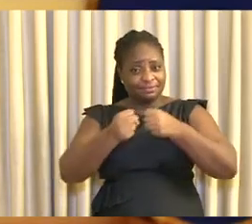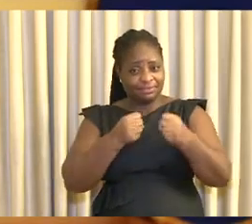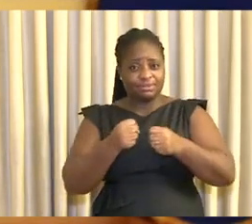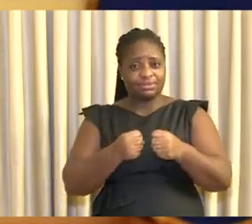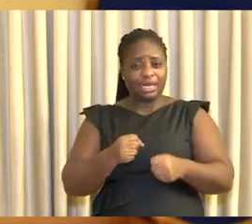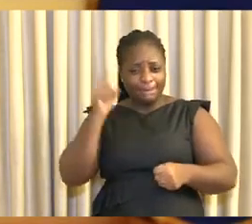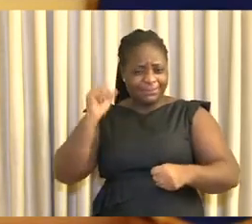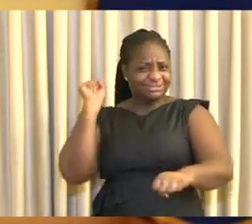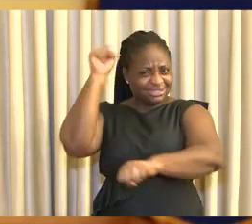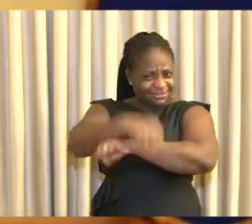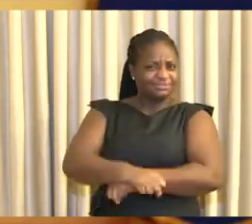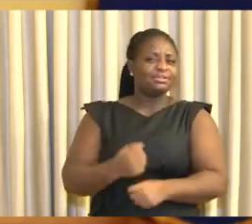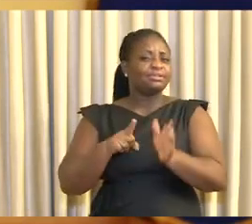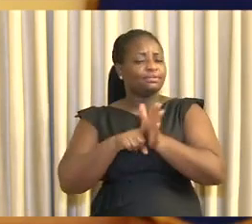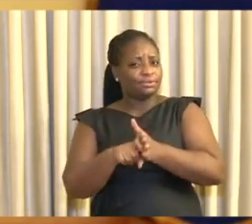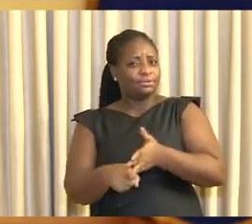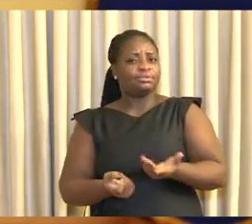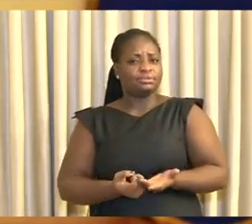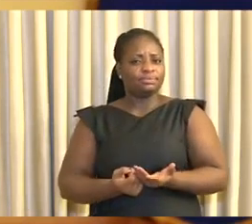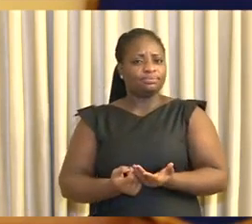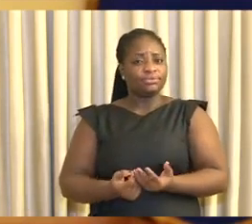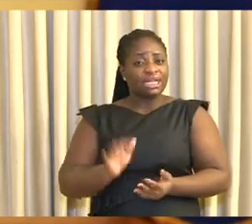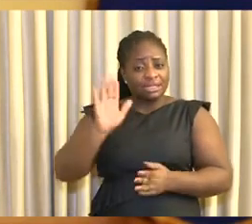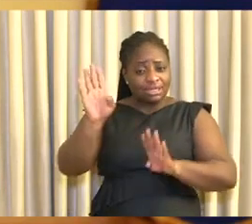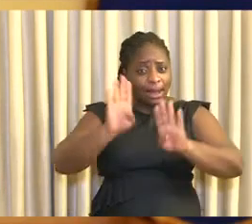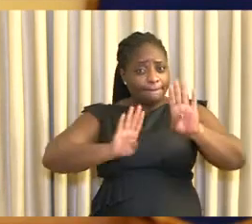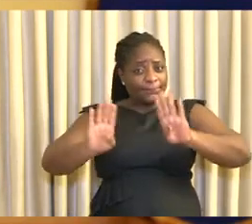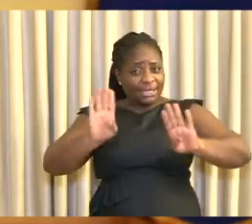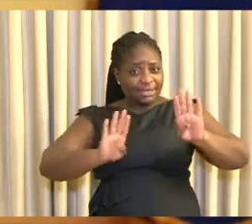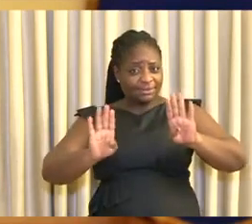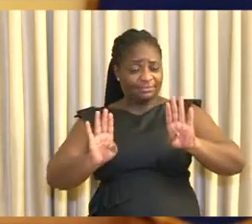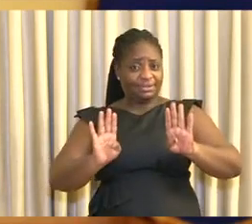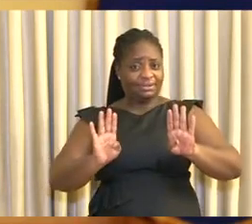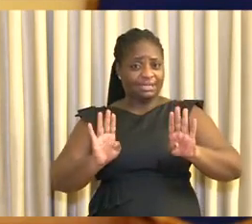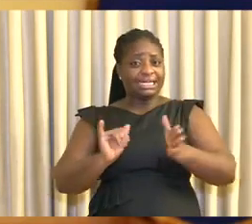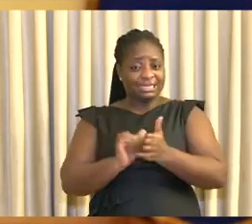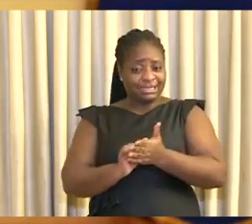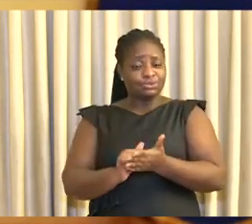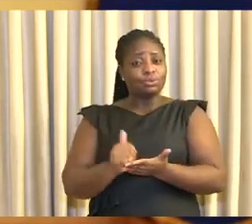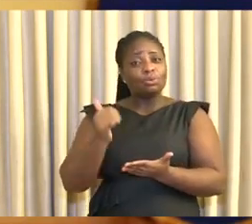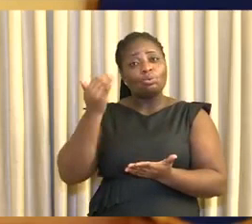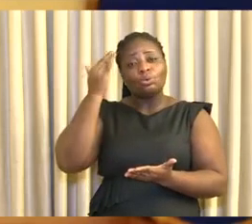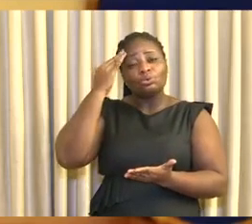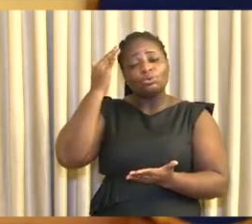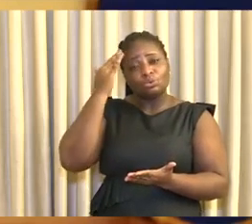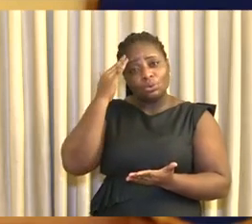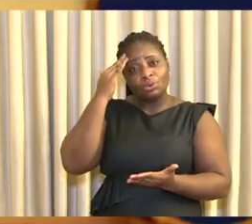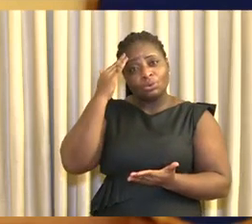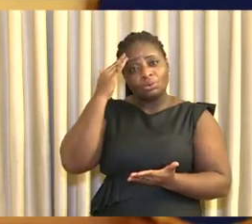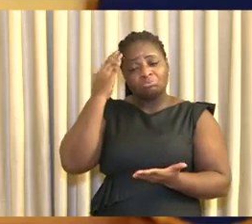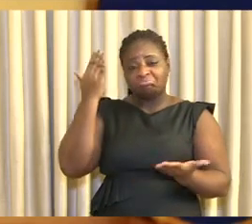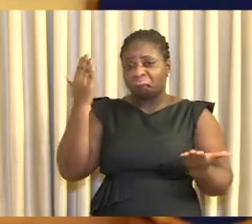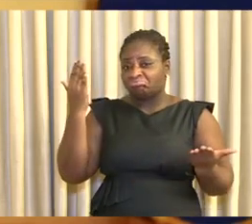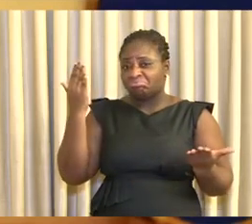this battle. We have to defeat the virus. It is our behavior and response that will determine